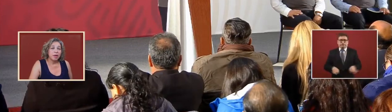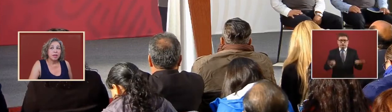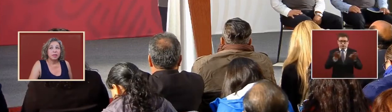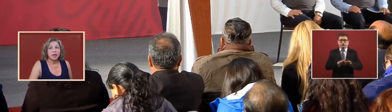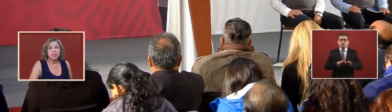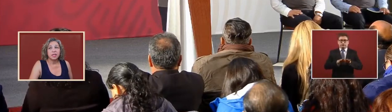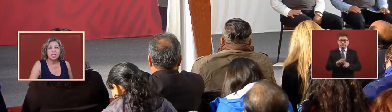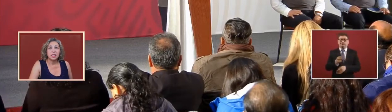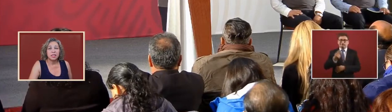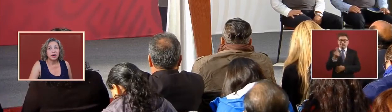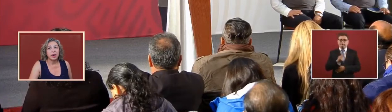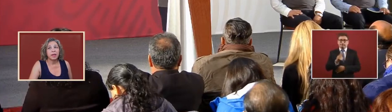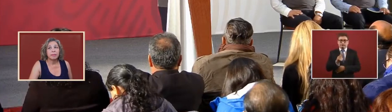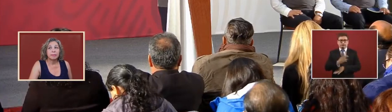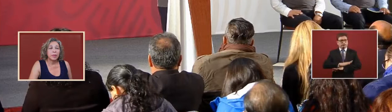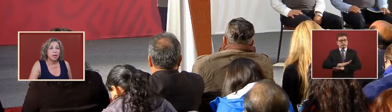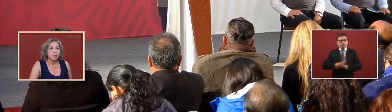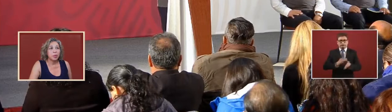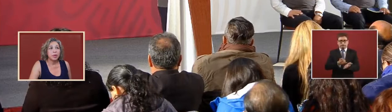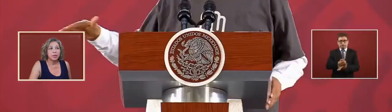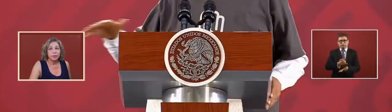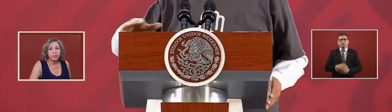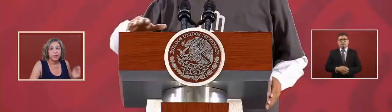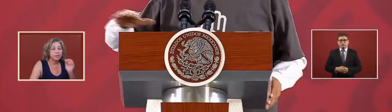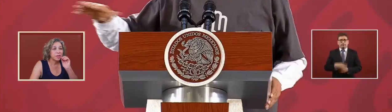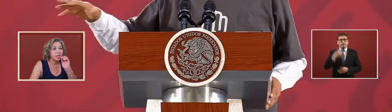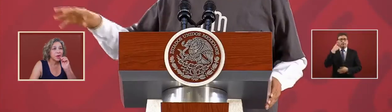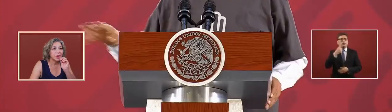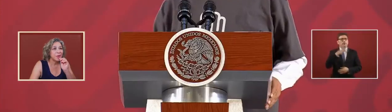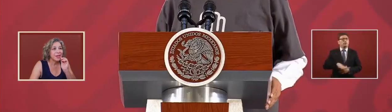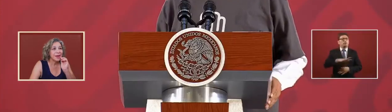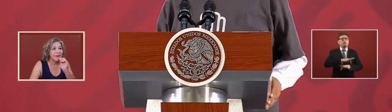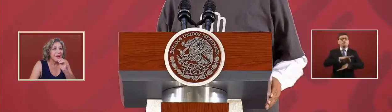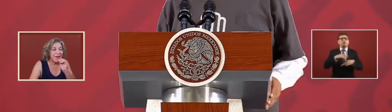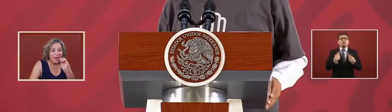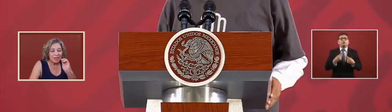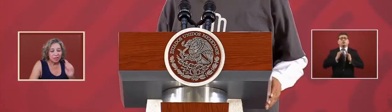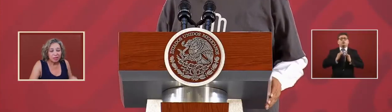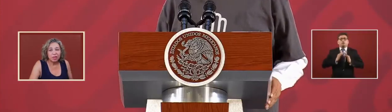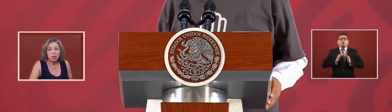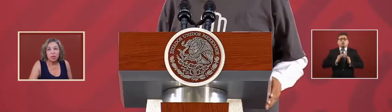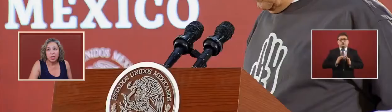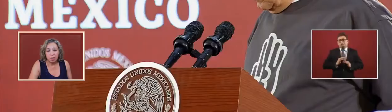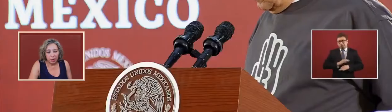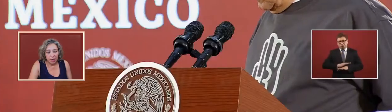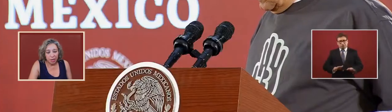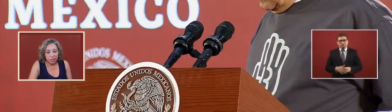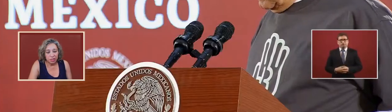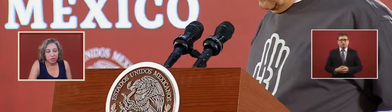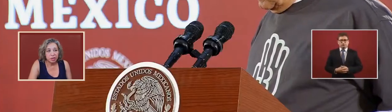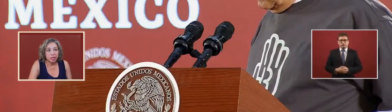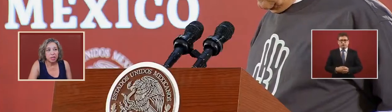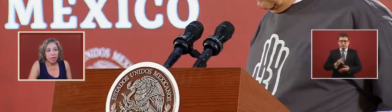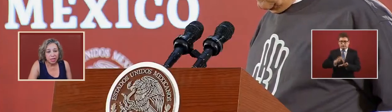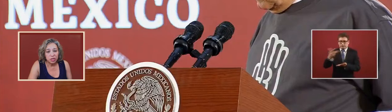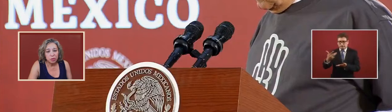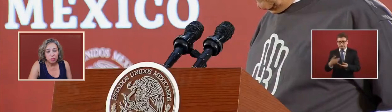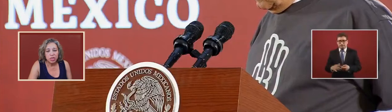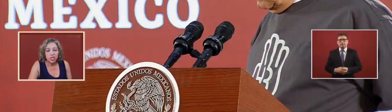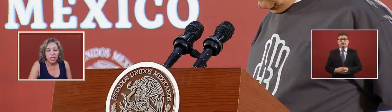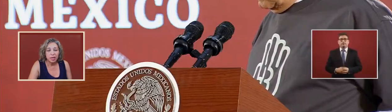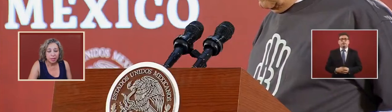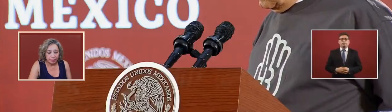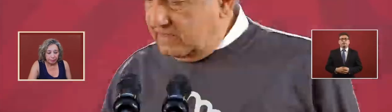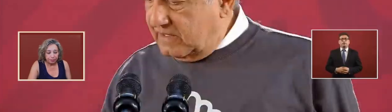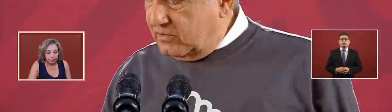area that is necessary and important for the tranquility so that there would not be uncertainty and to